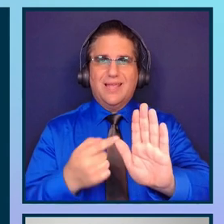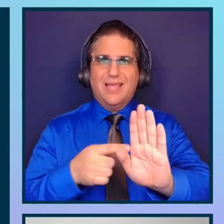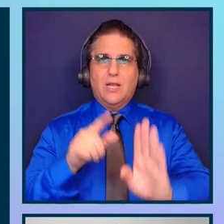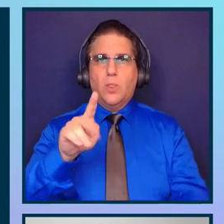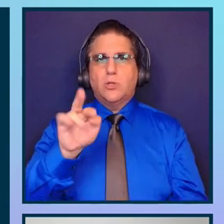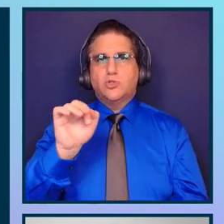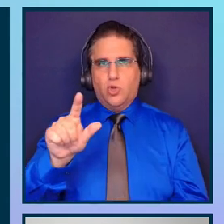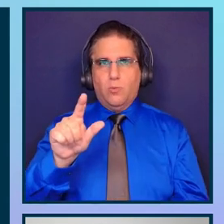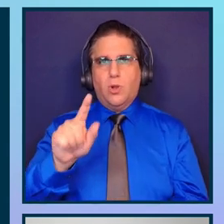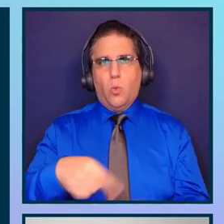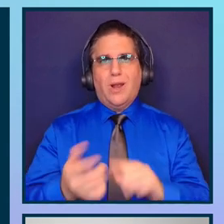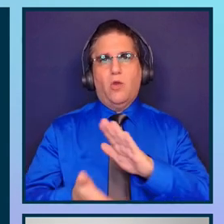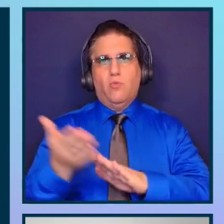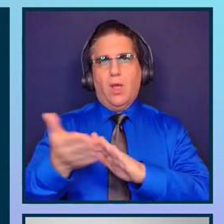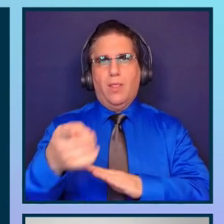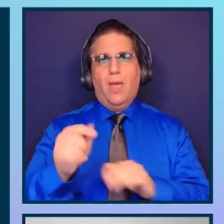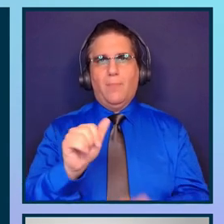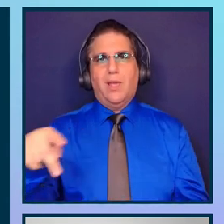terminal when I run my application.